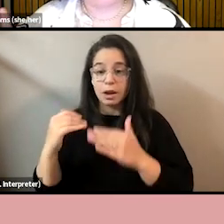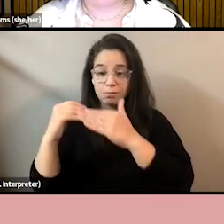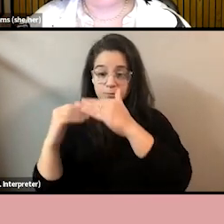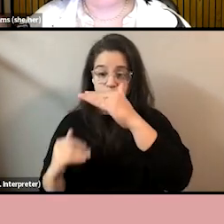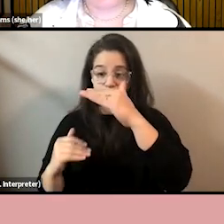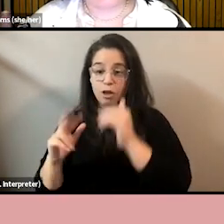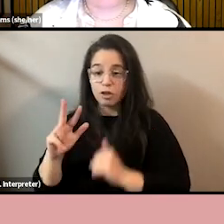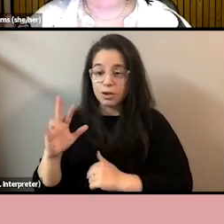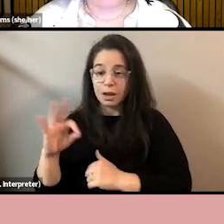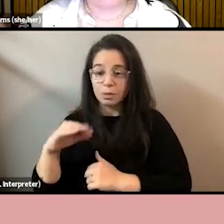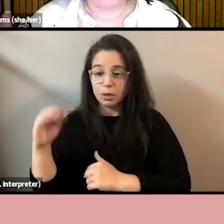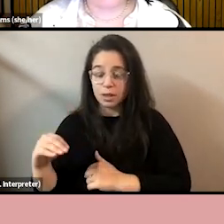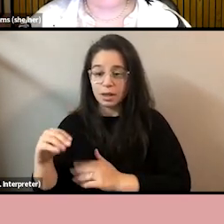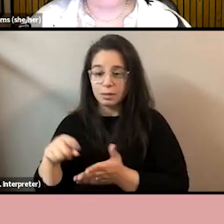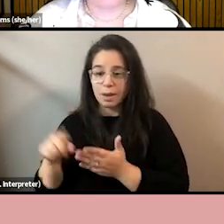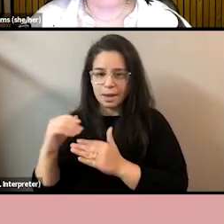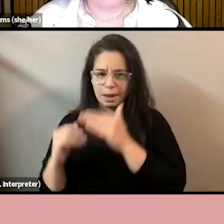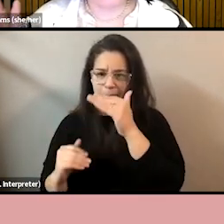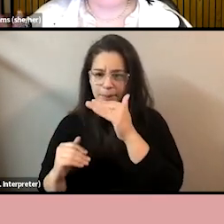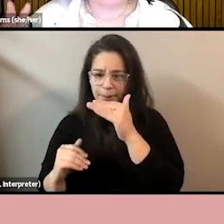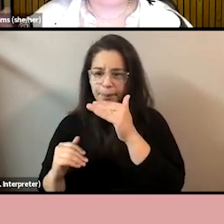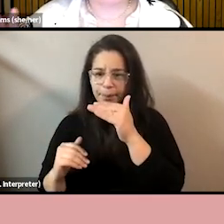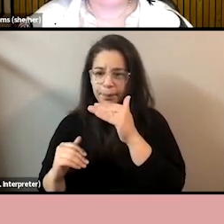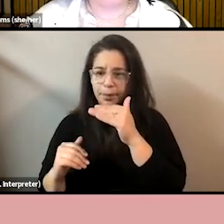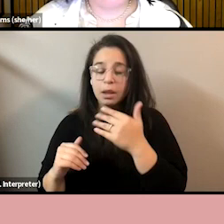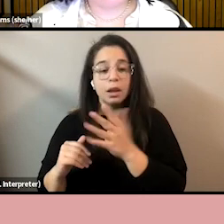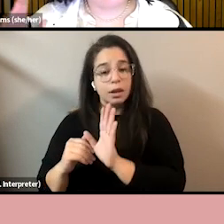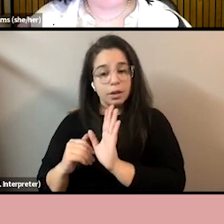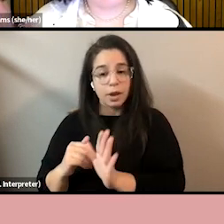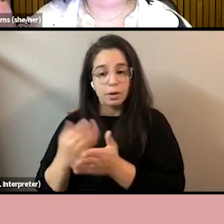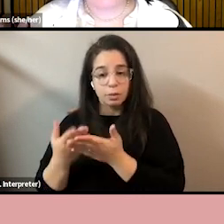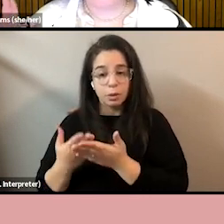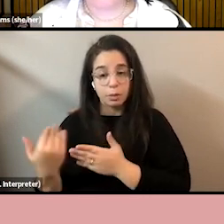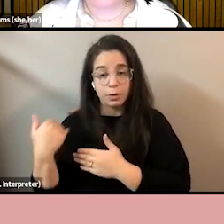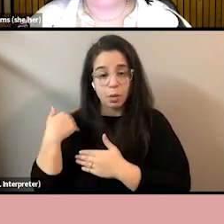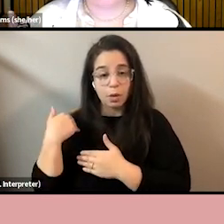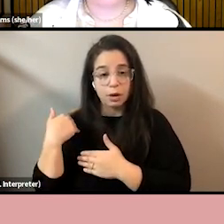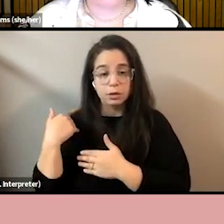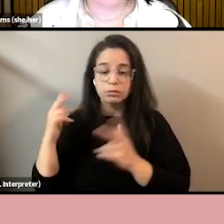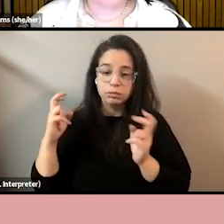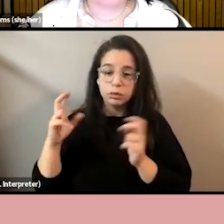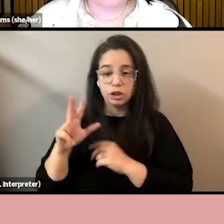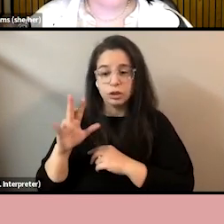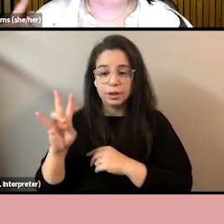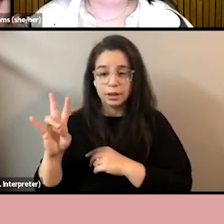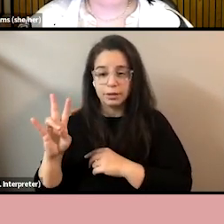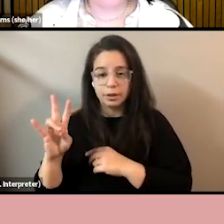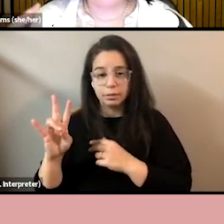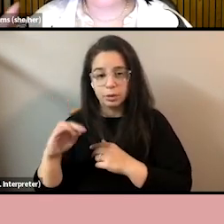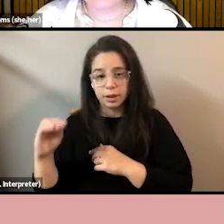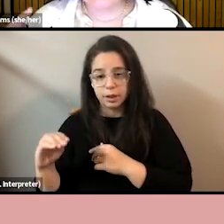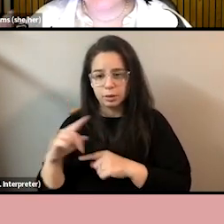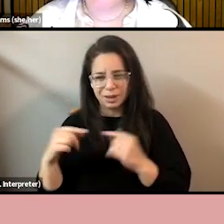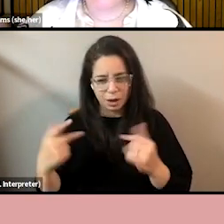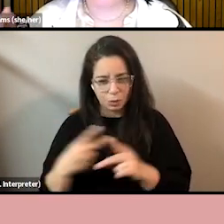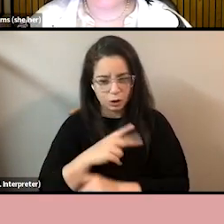39% pay gap, according to Lean In, where their data previously showed this gap at 37%. So something